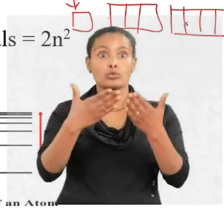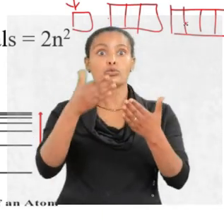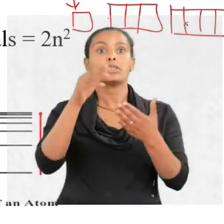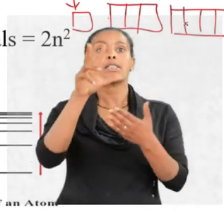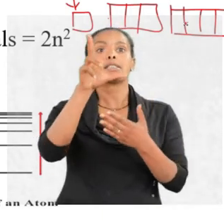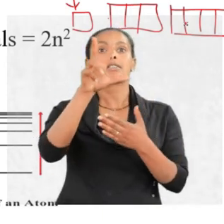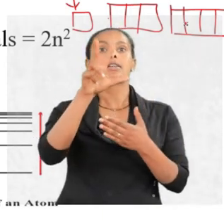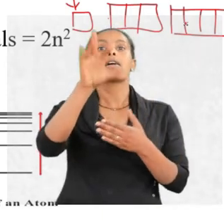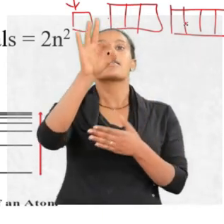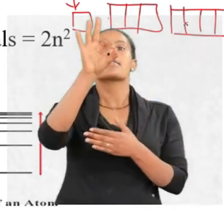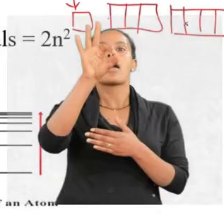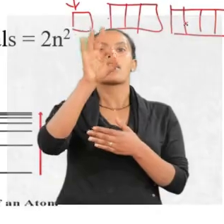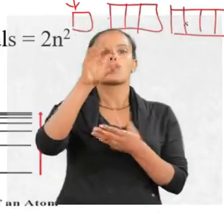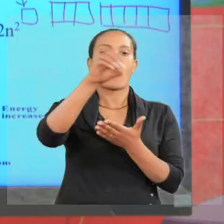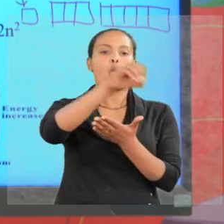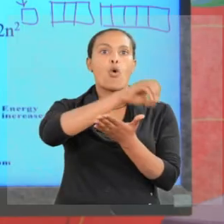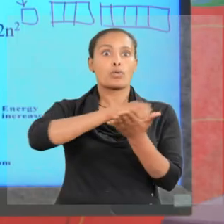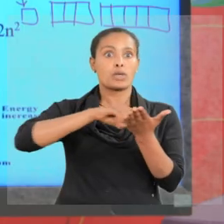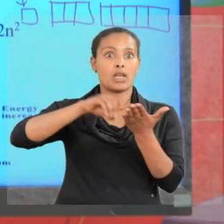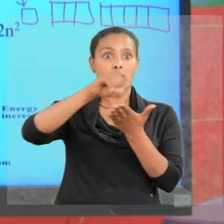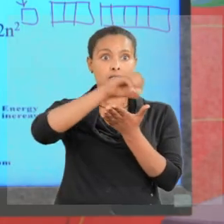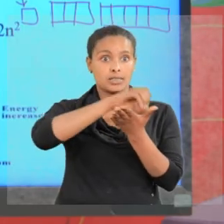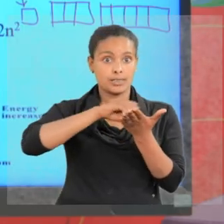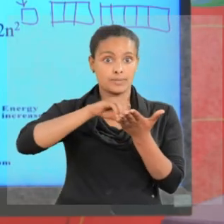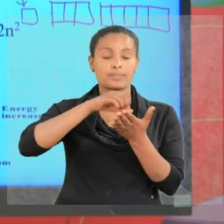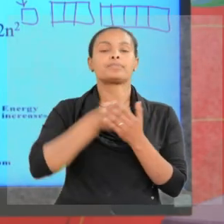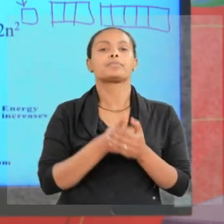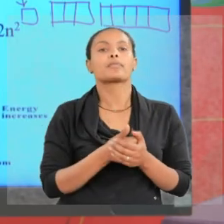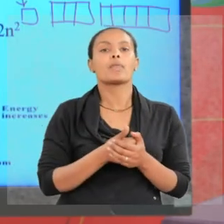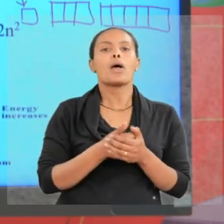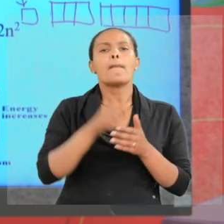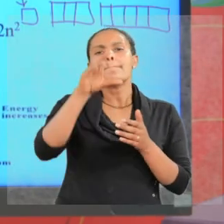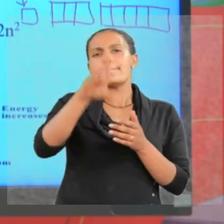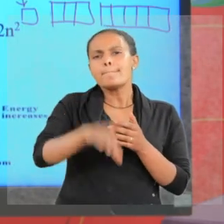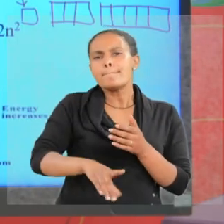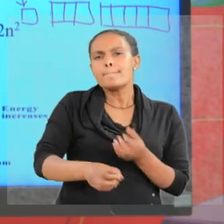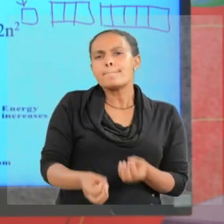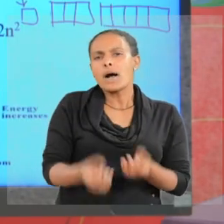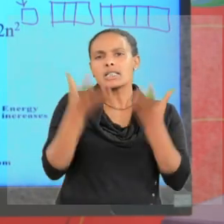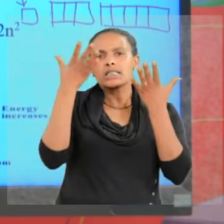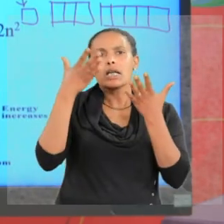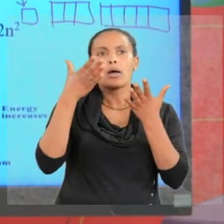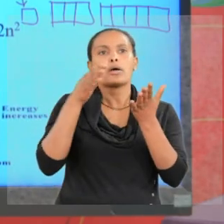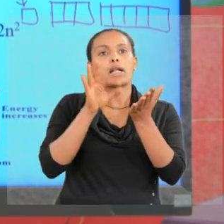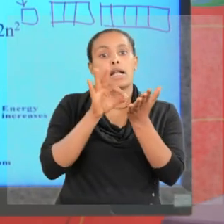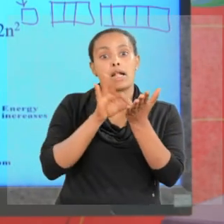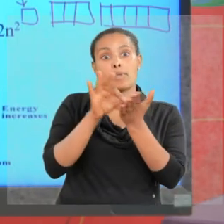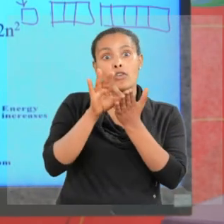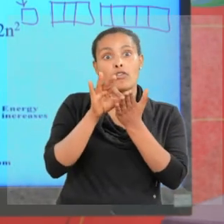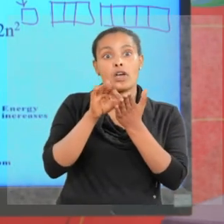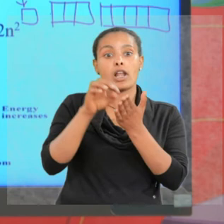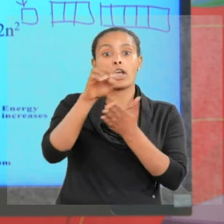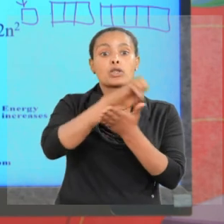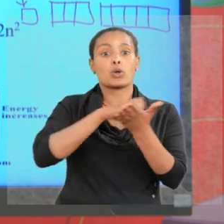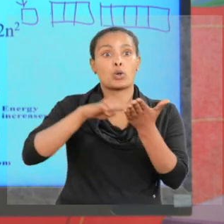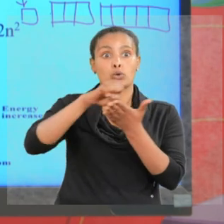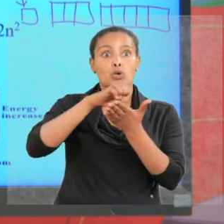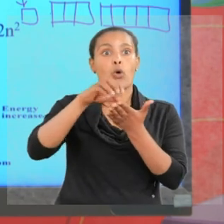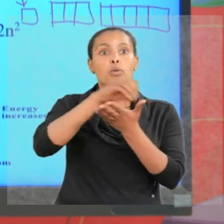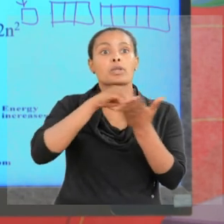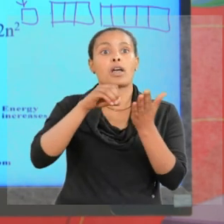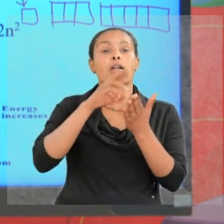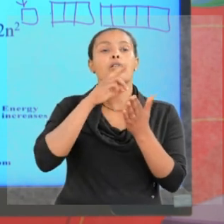has nine orbitals. Nine orbitals. Maximum number of electrons in orbitals, an orbital